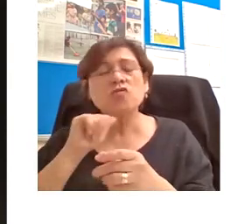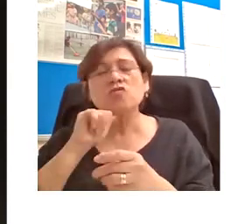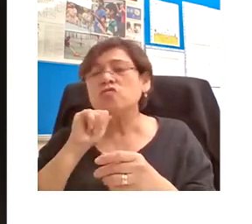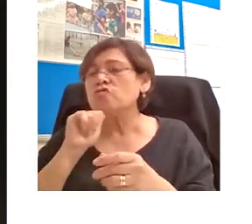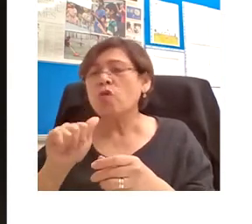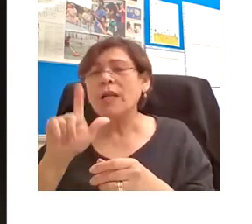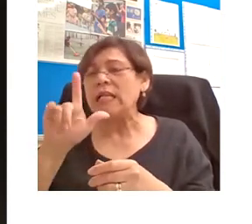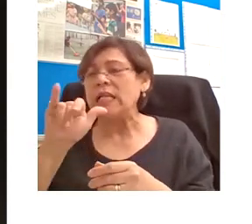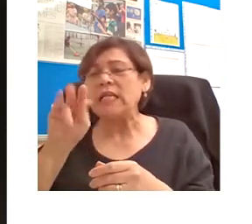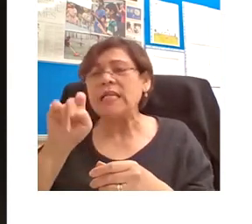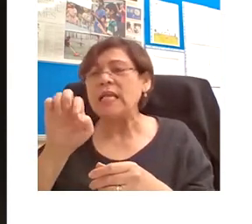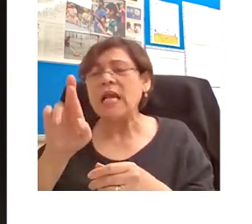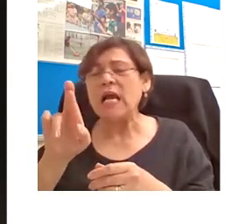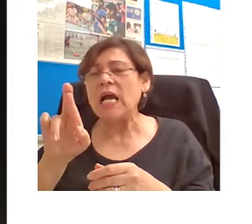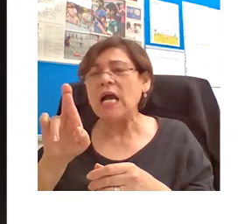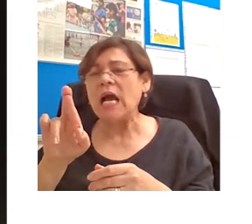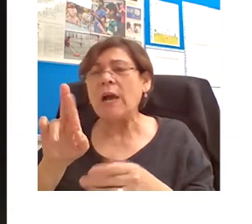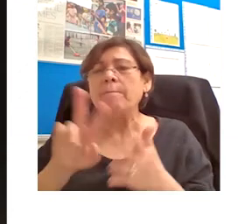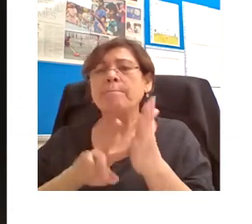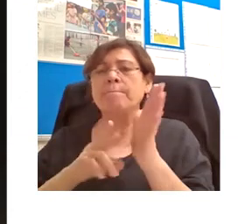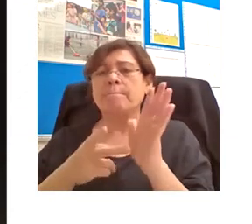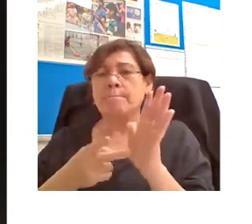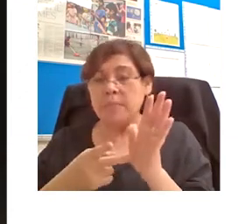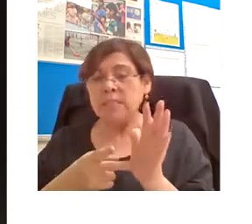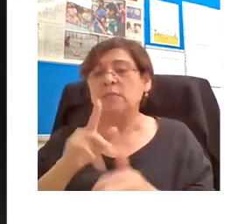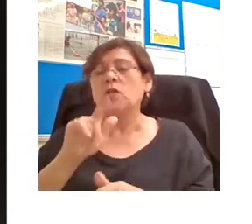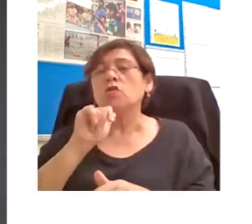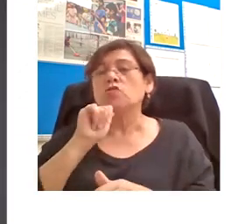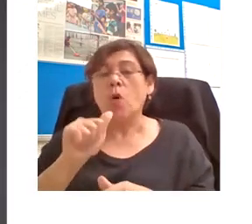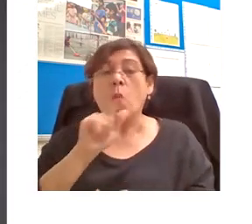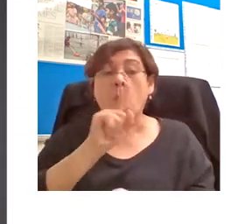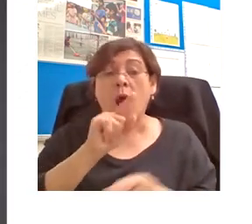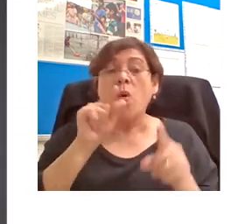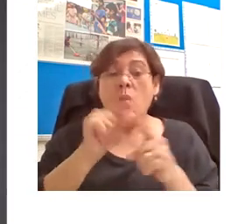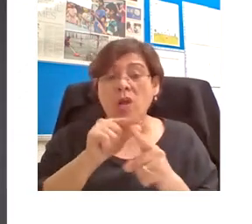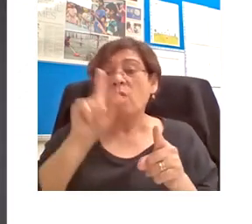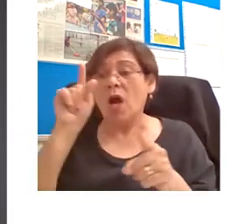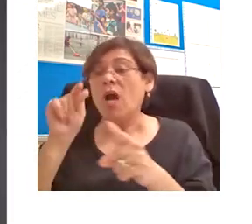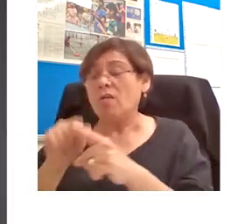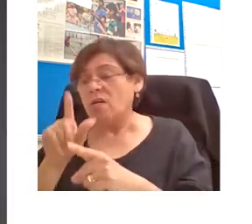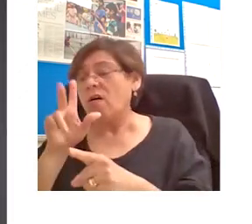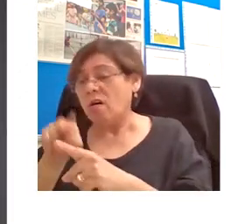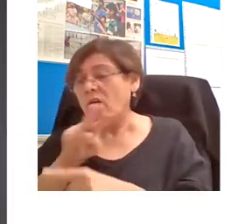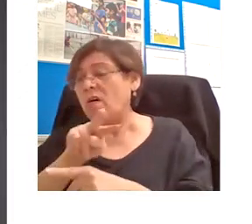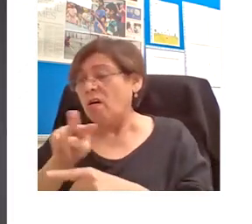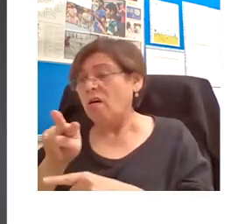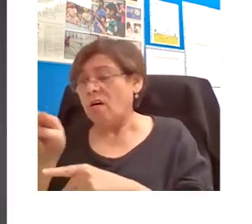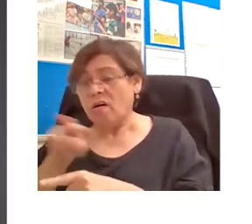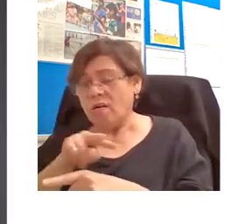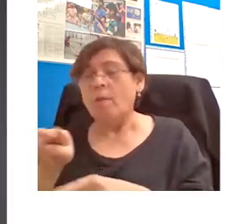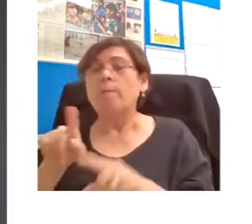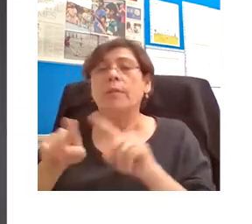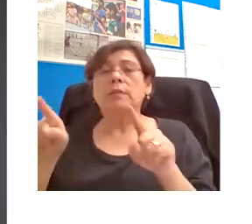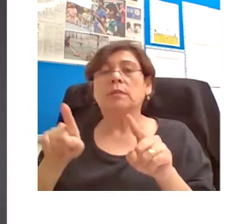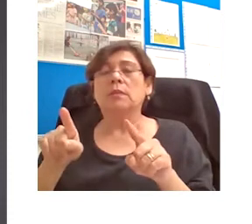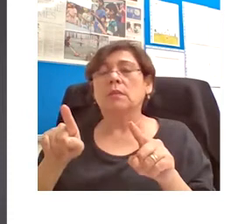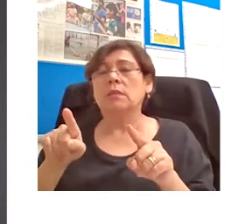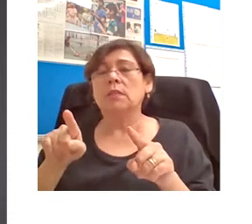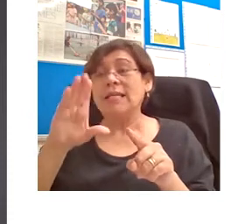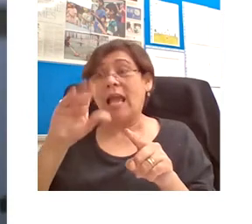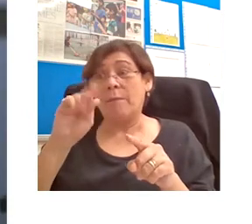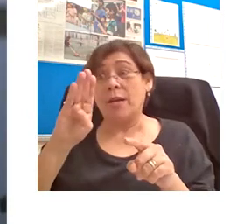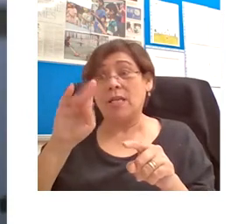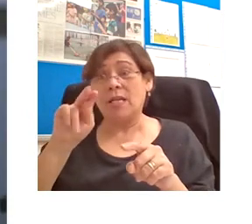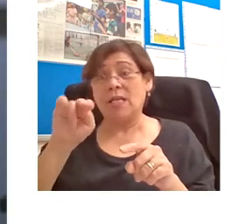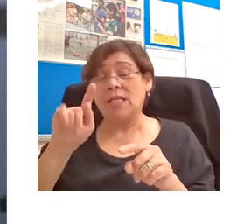effectively linear. One word follows another in a fixed sequence, whether in spoken discourse or written text, because of